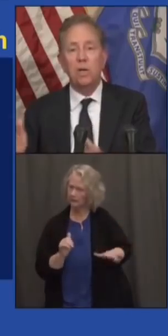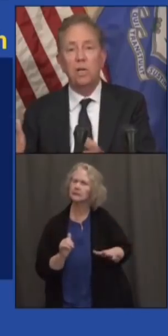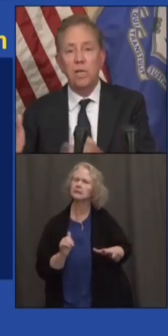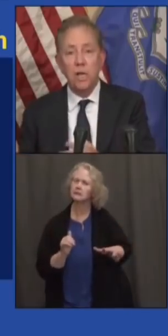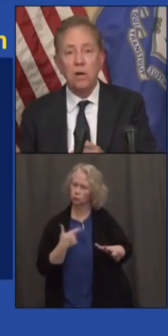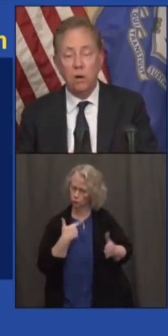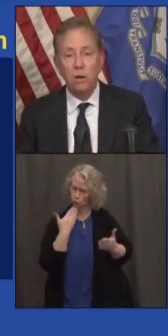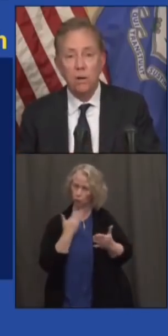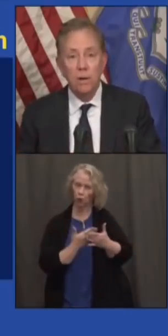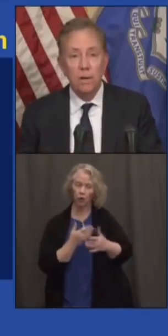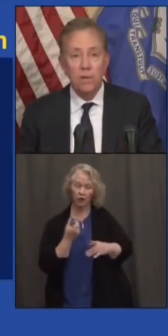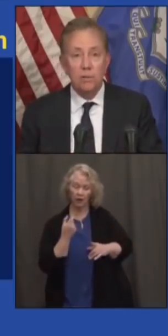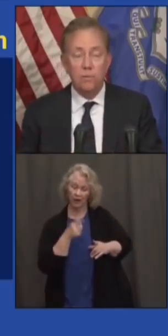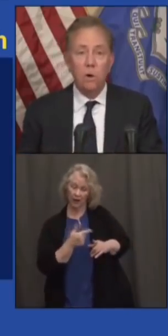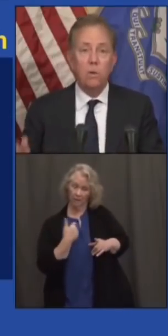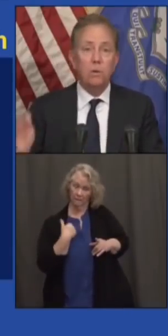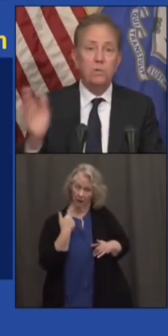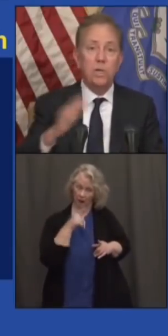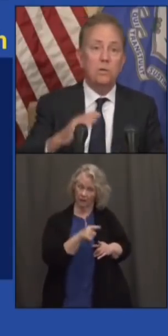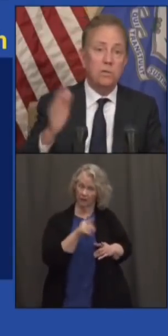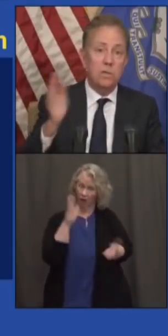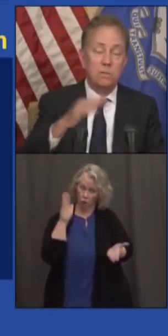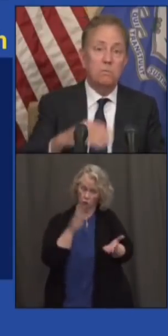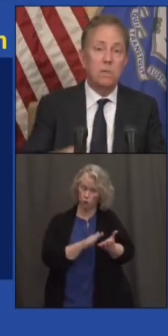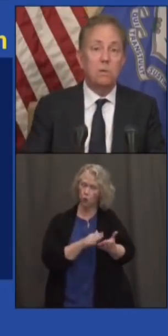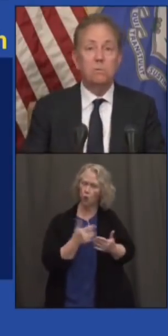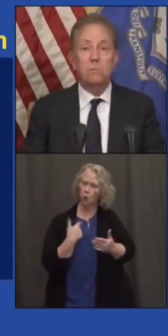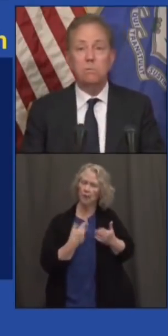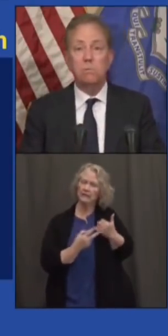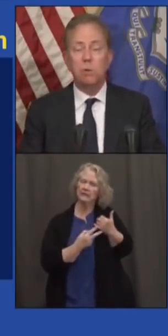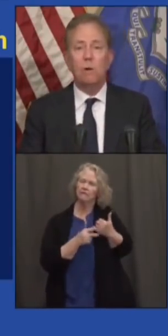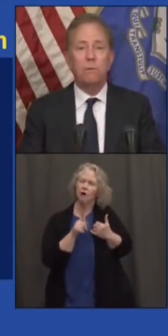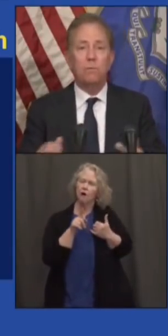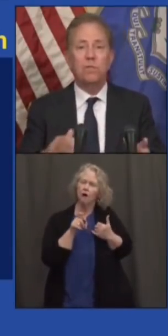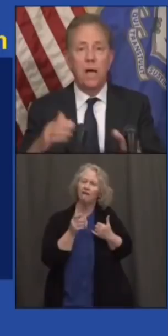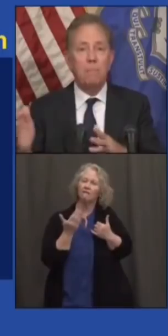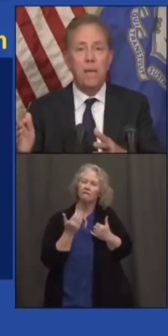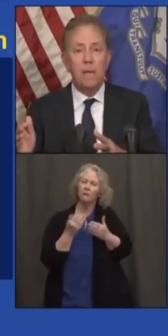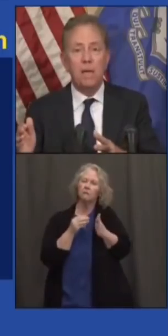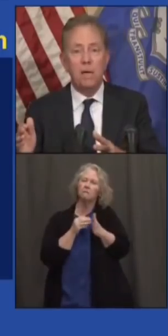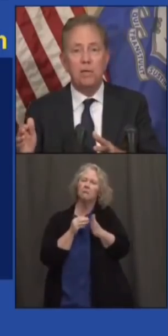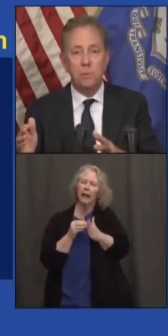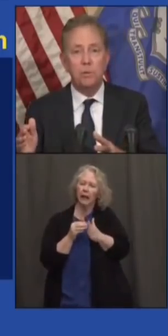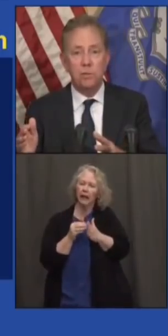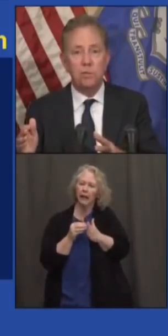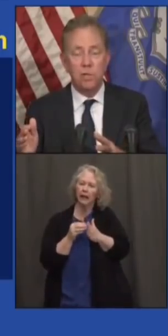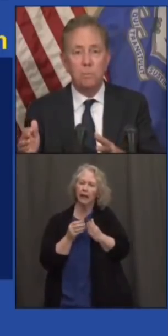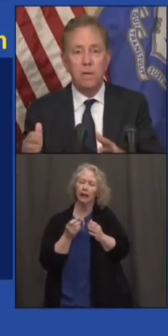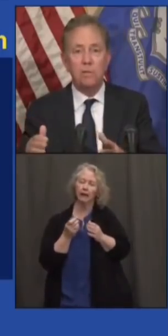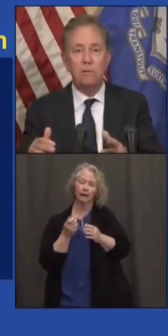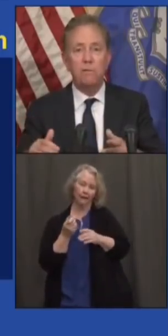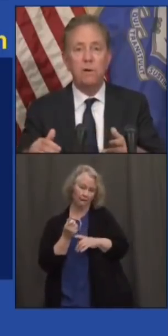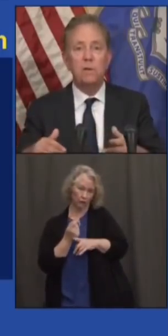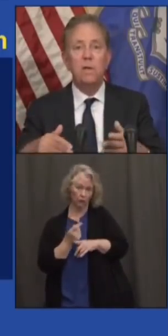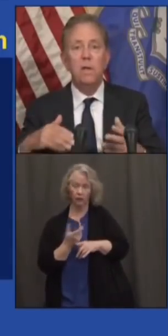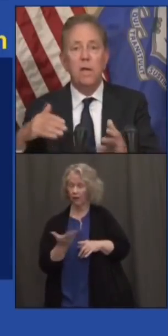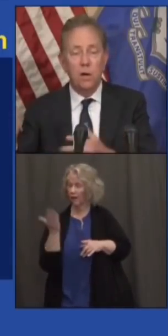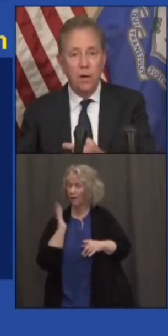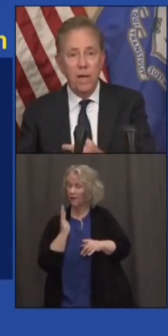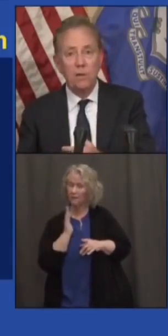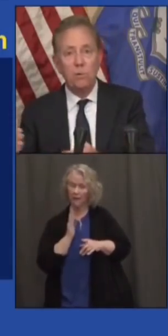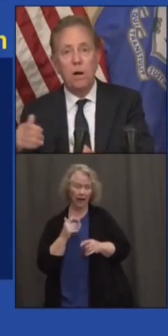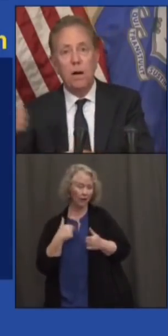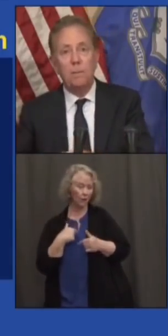a year. So for all those years that, you know, Hartford was not making contributions to the pension fund